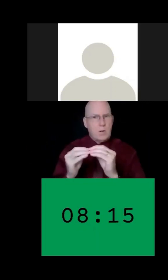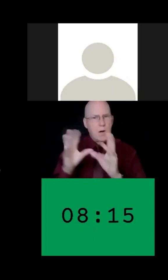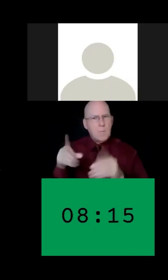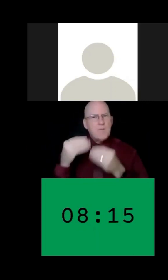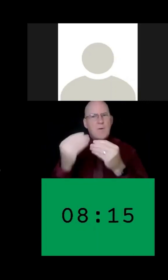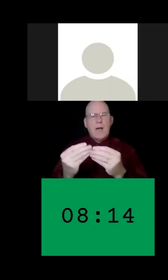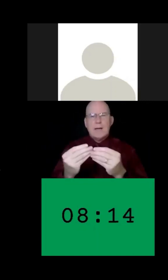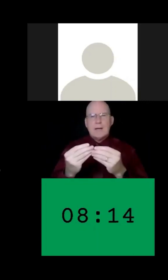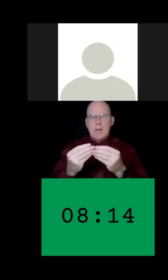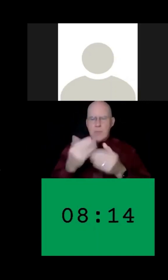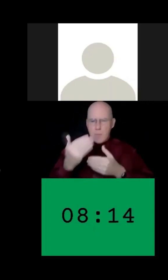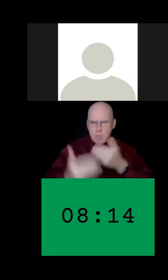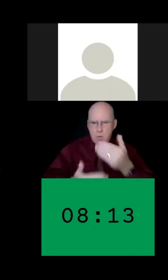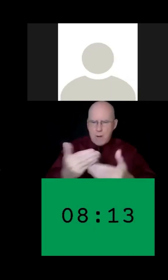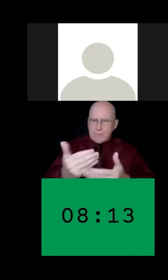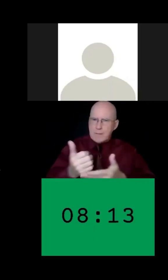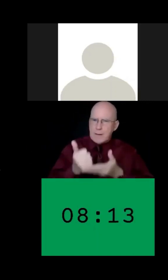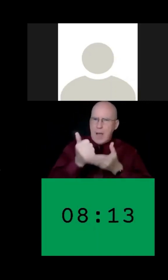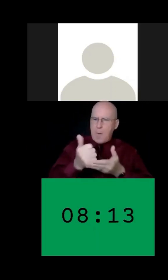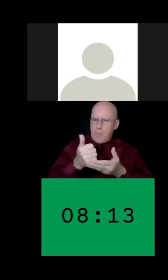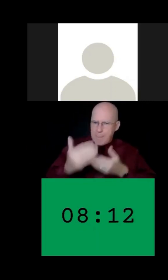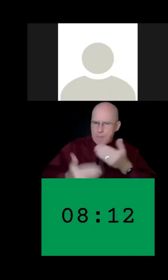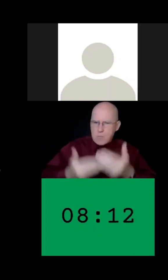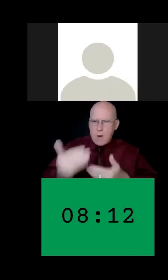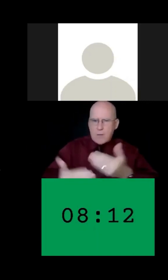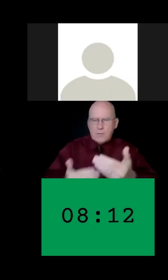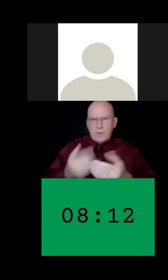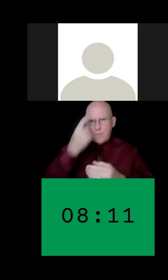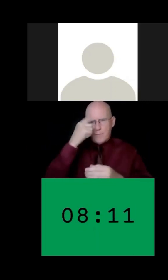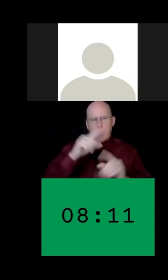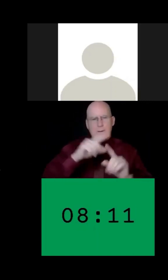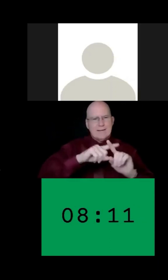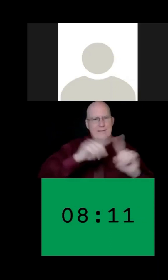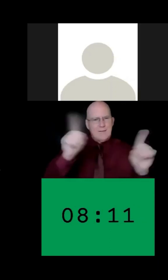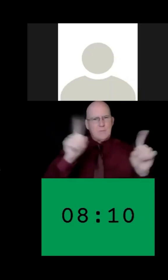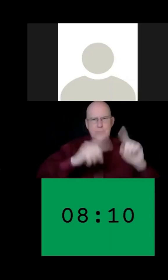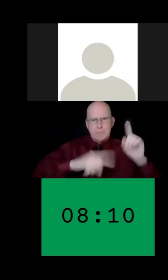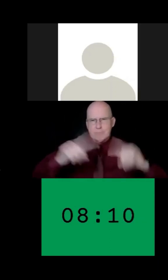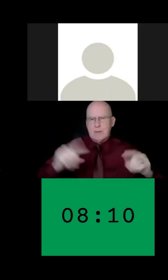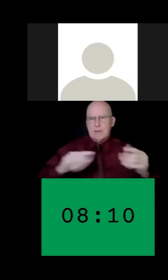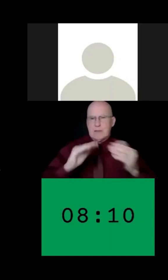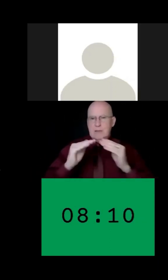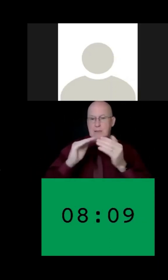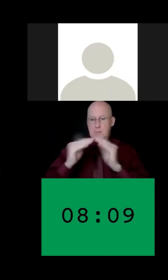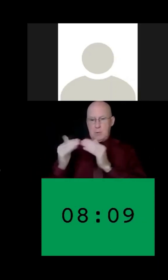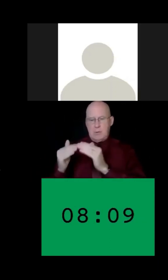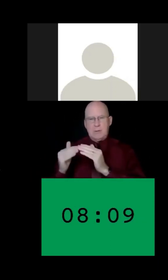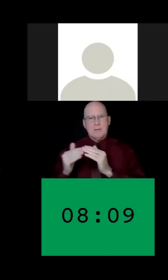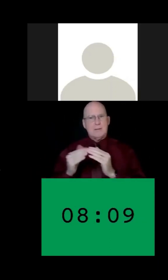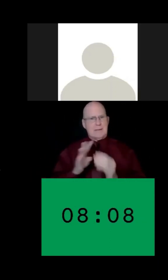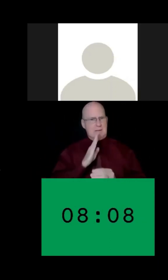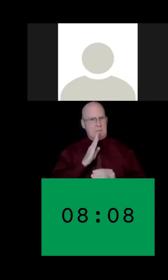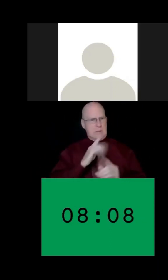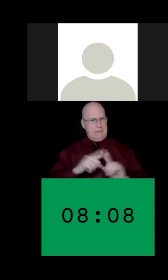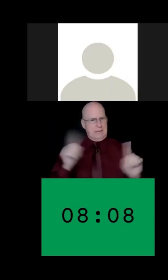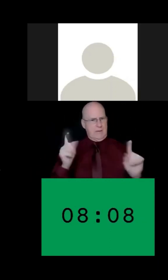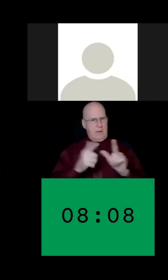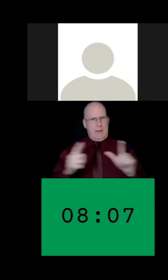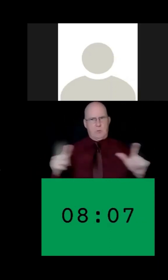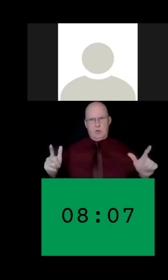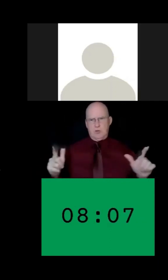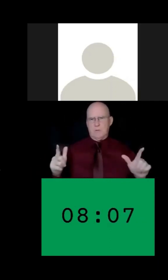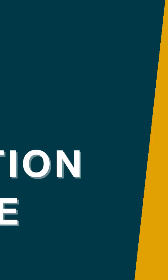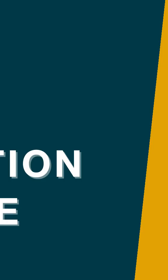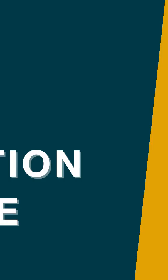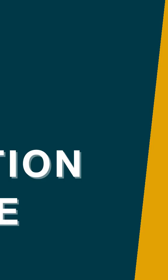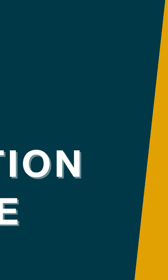process and helping the process for different communities that speak different languages to participate in our community